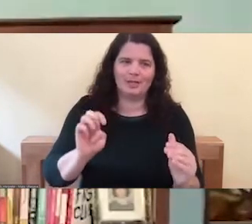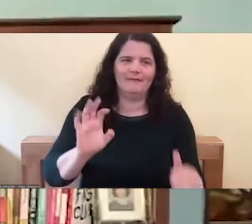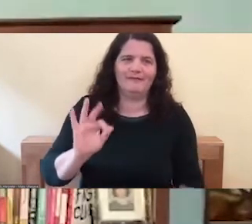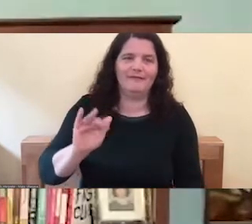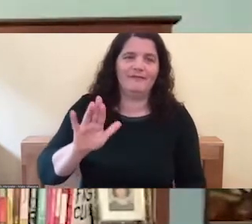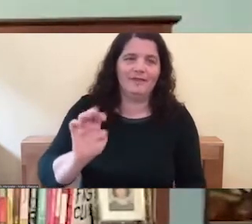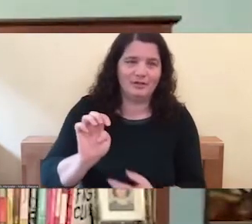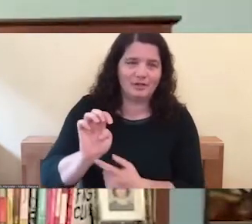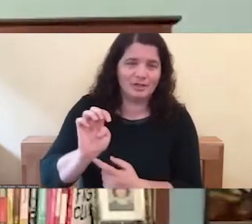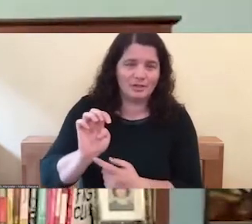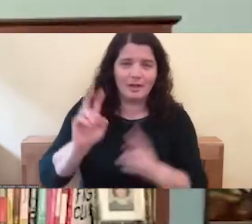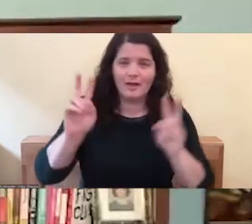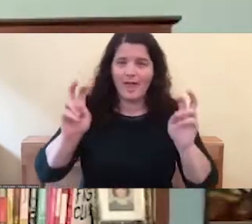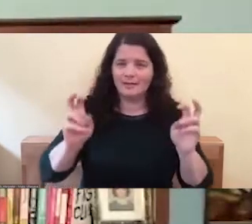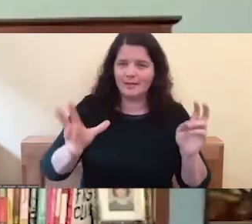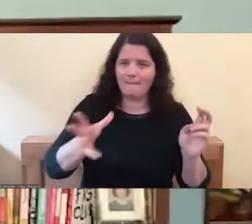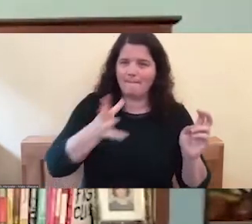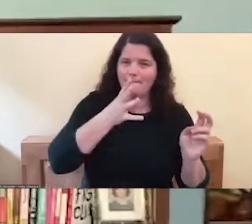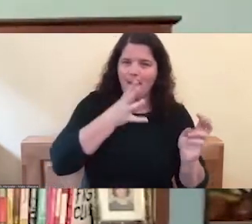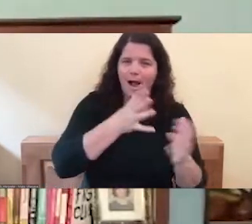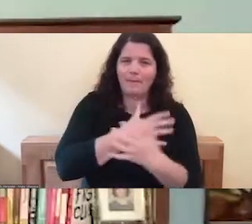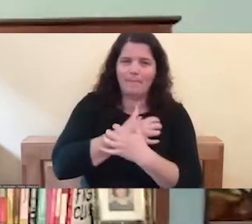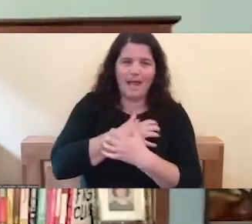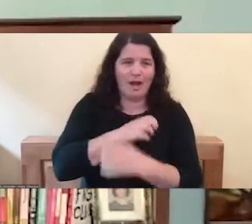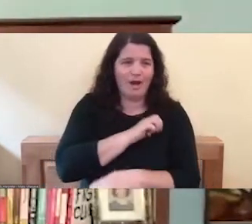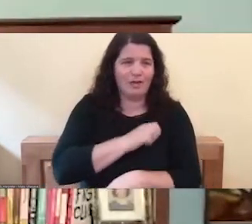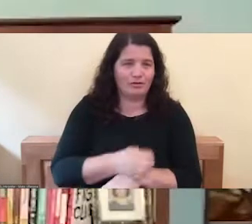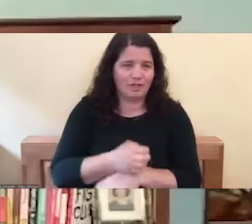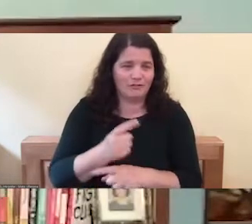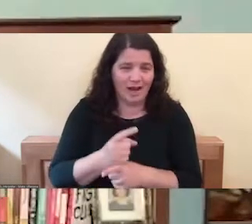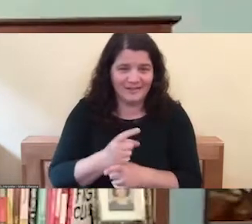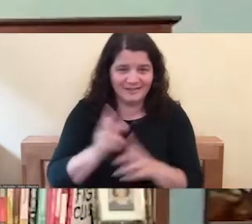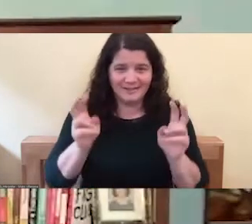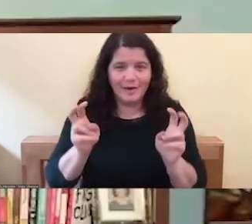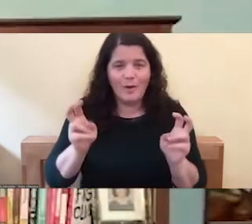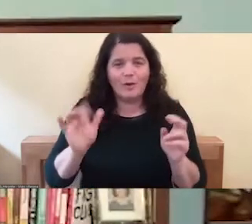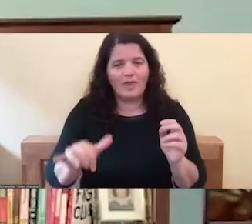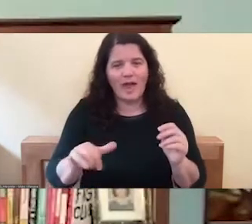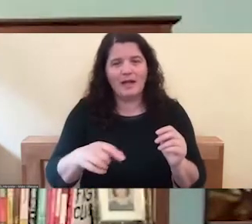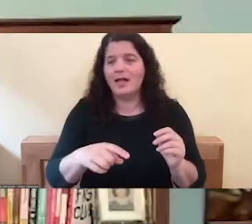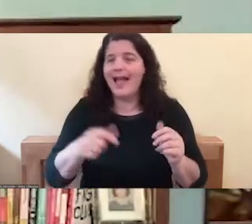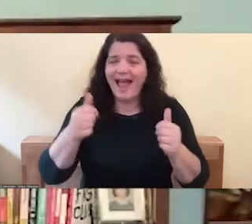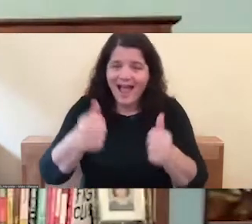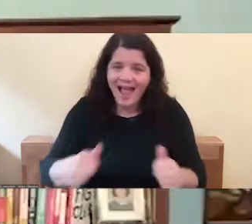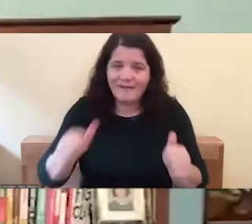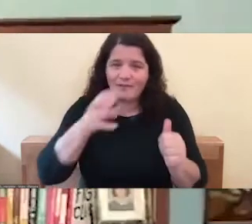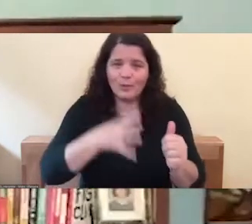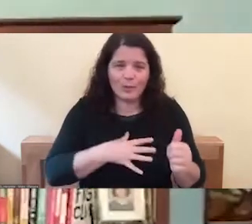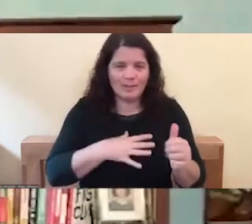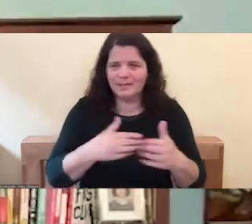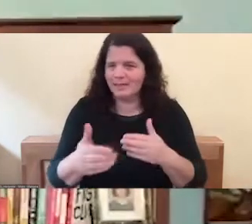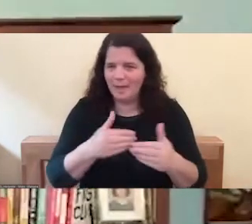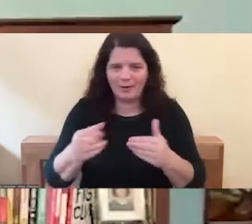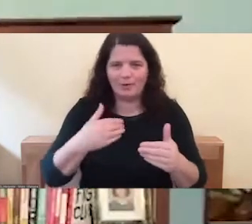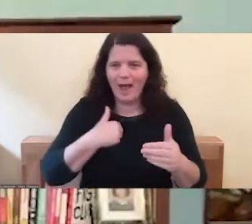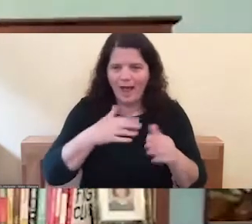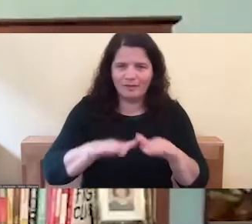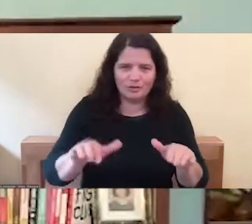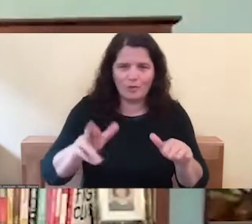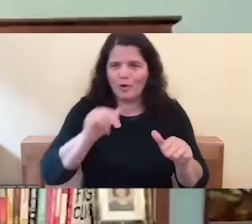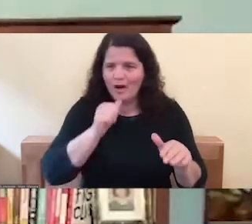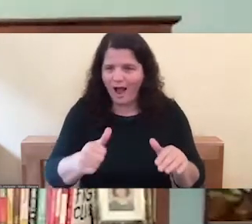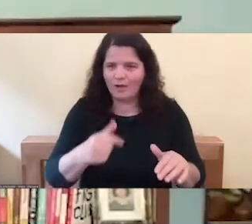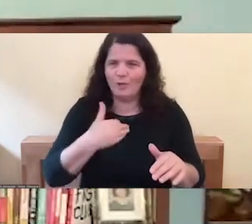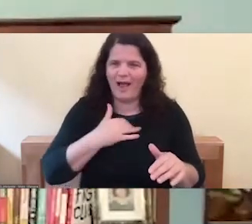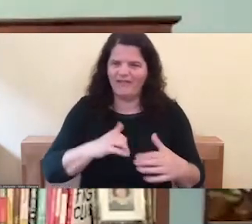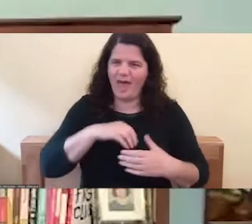mama bear energy, right? And every woman, whether or not you have children has the ability to tap into